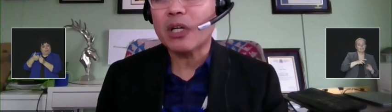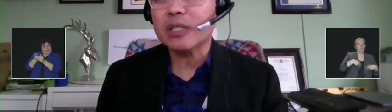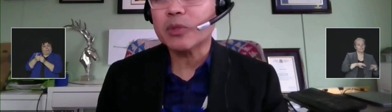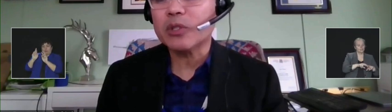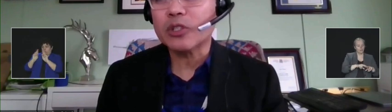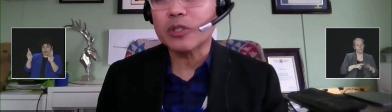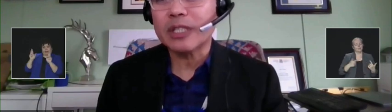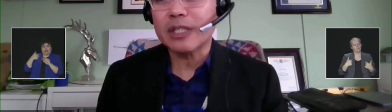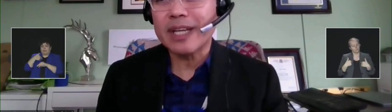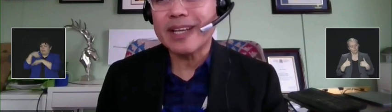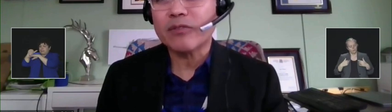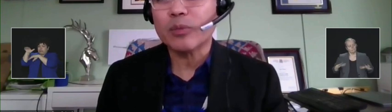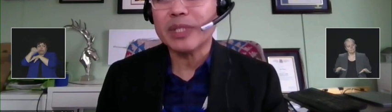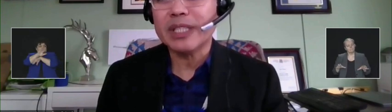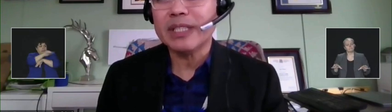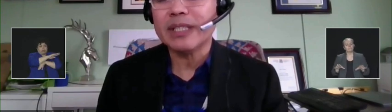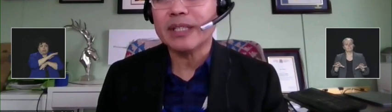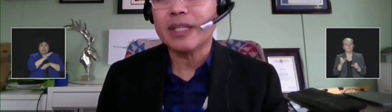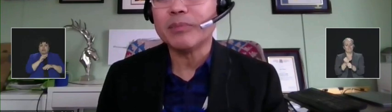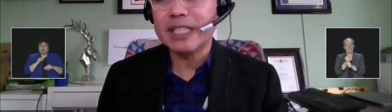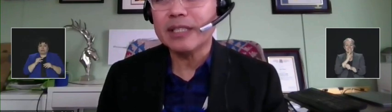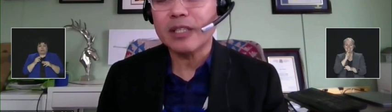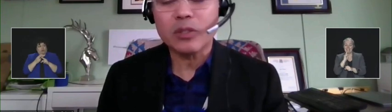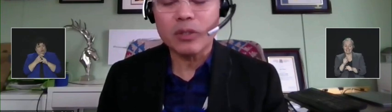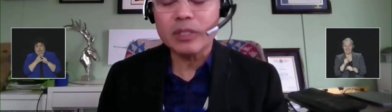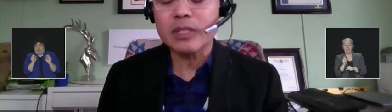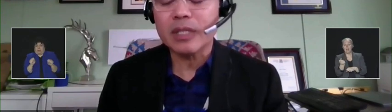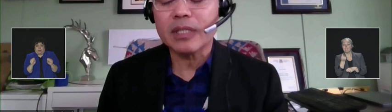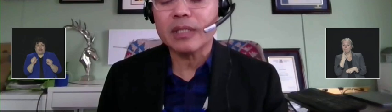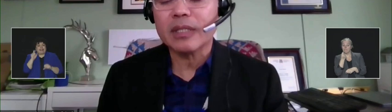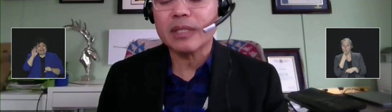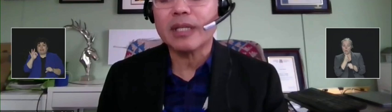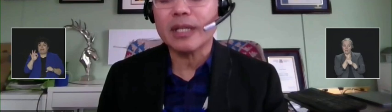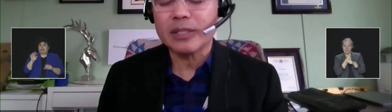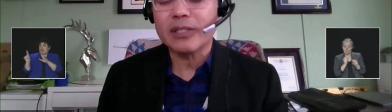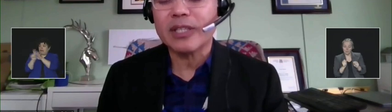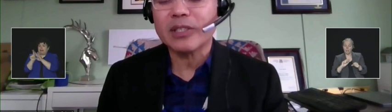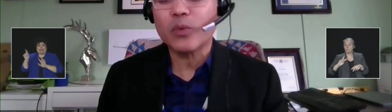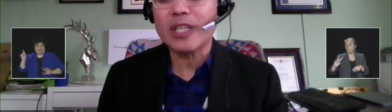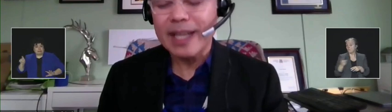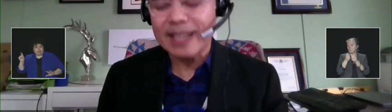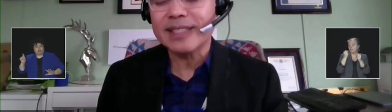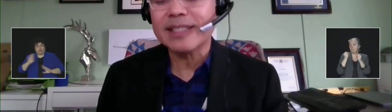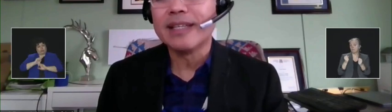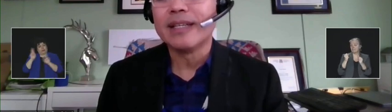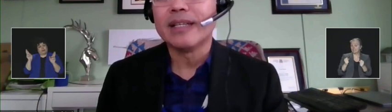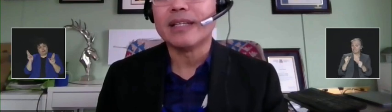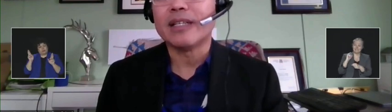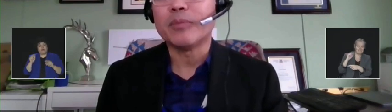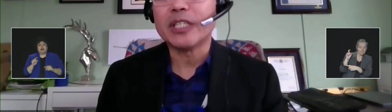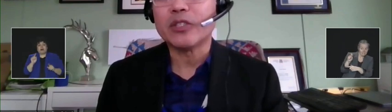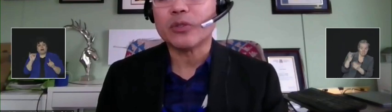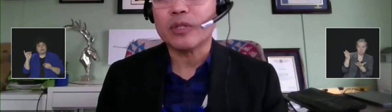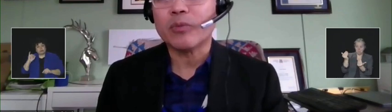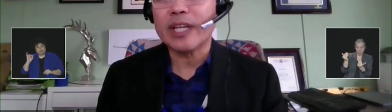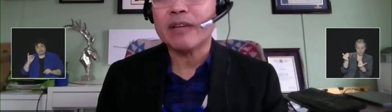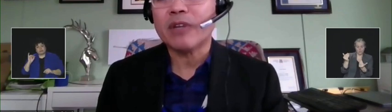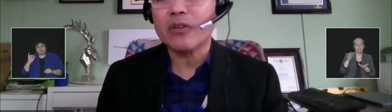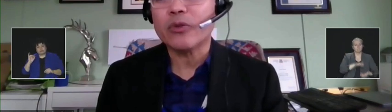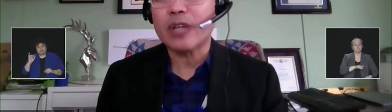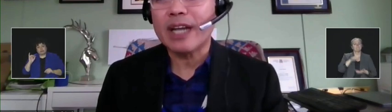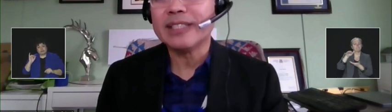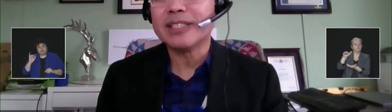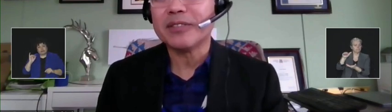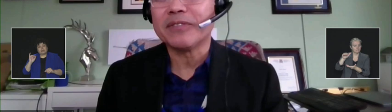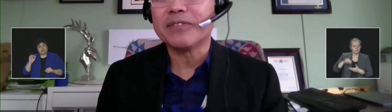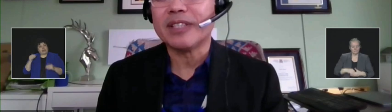place as quickly as possible should they ever be needed as well as making sure